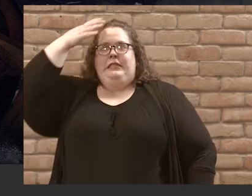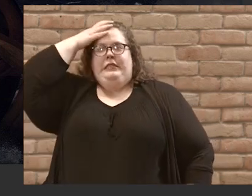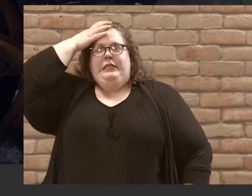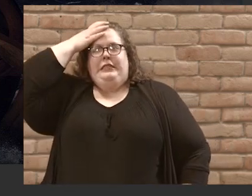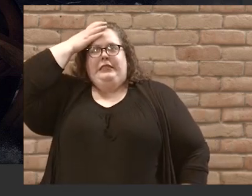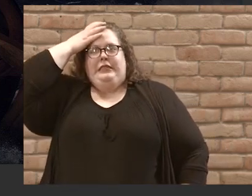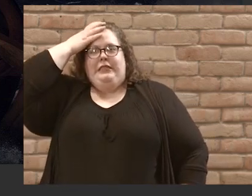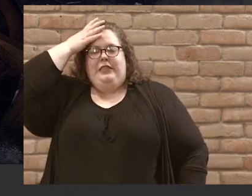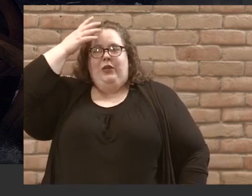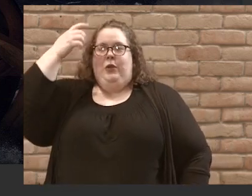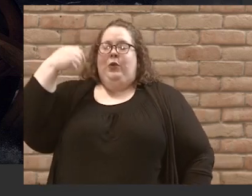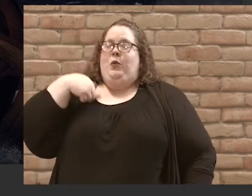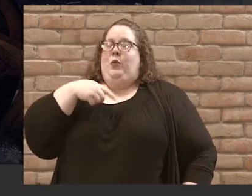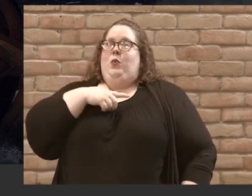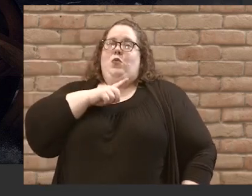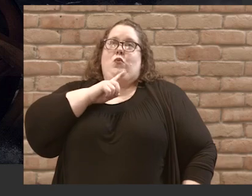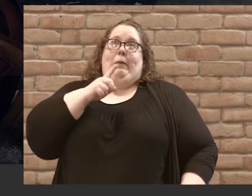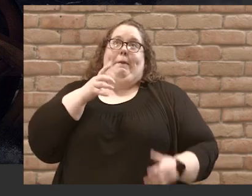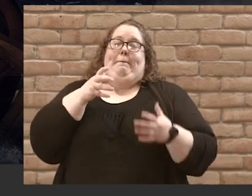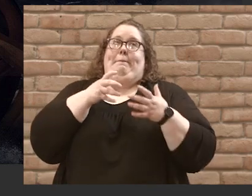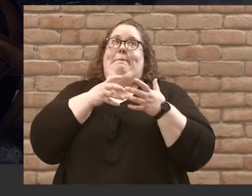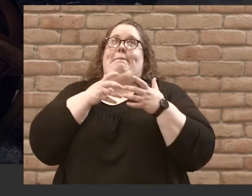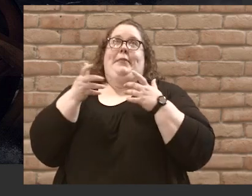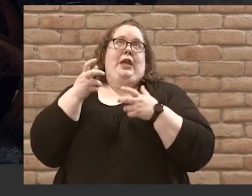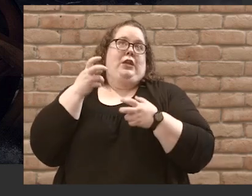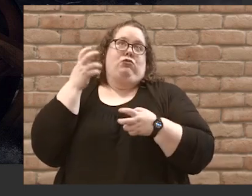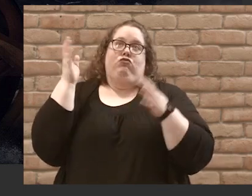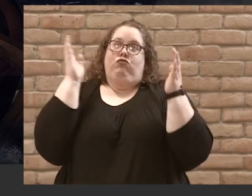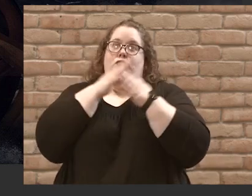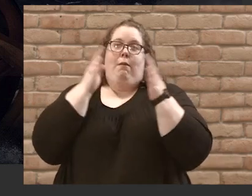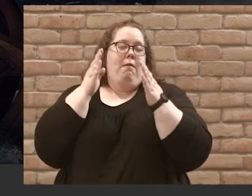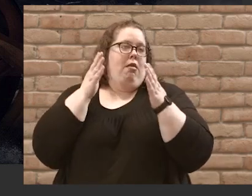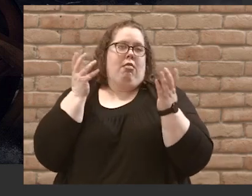and he's like, we are in big trouble.